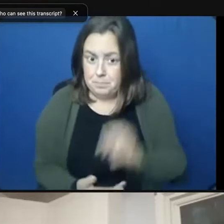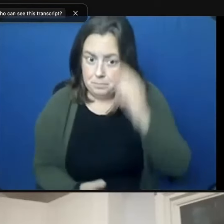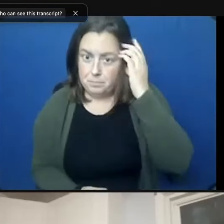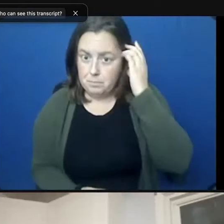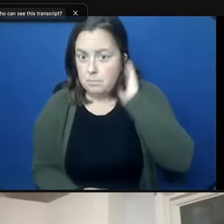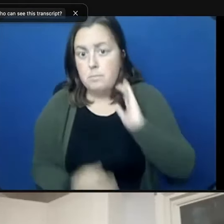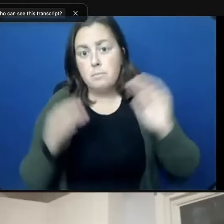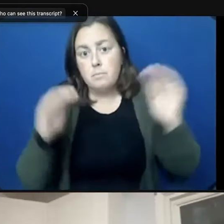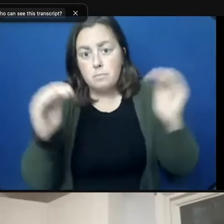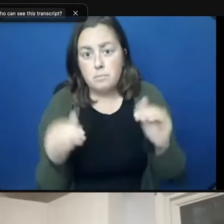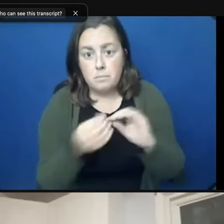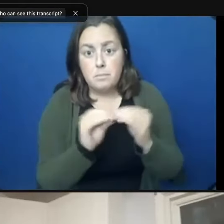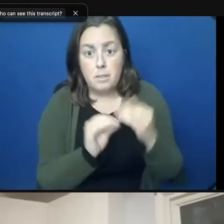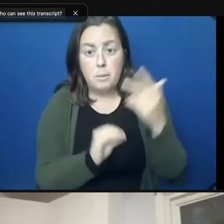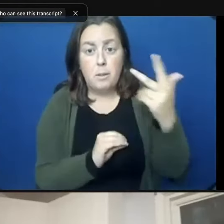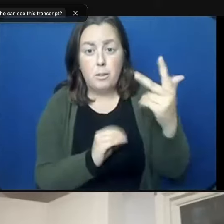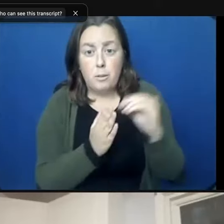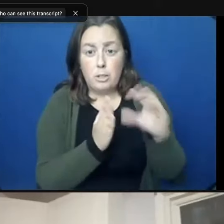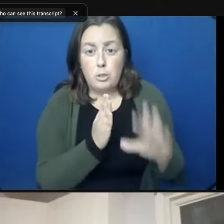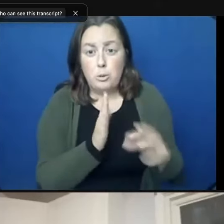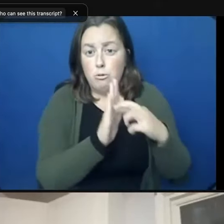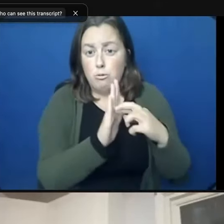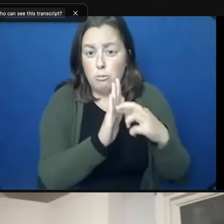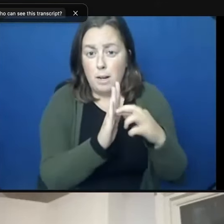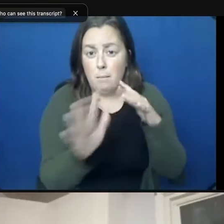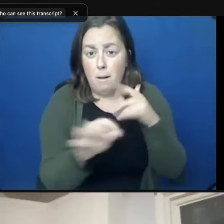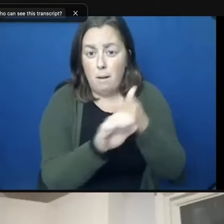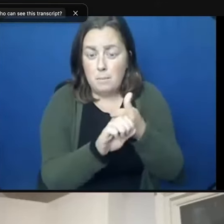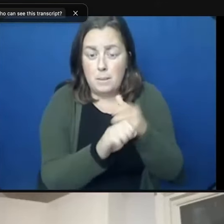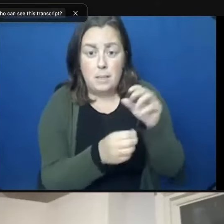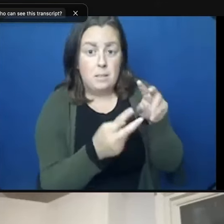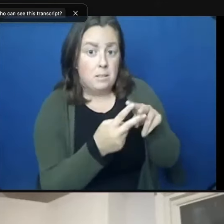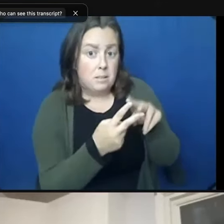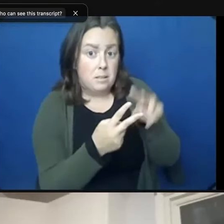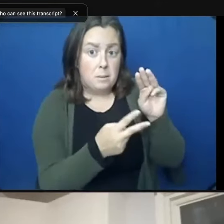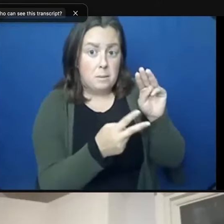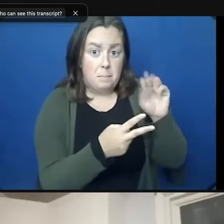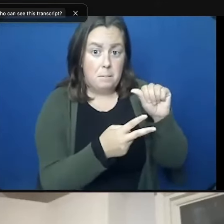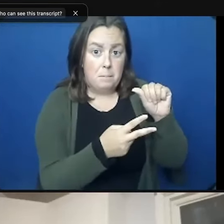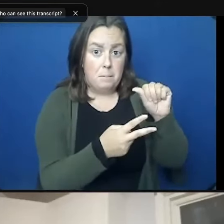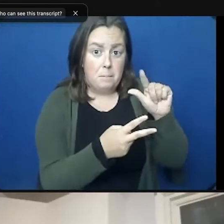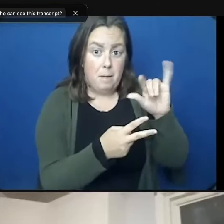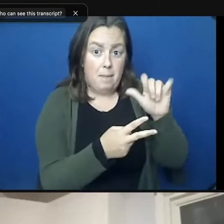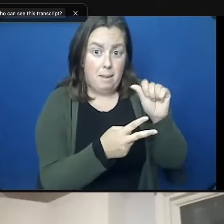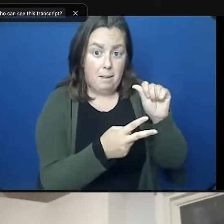Number. Number three on the agenda is the student representative updates. Now, ladies and Zoe, do we have you guys? Yes. We're on here.